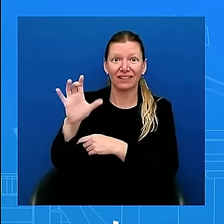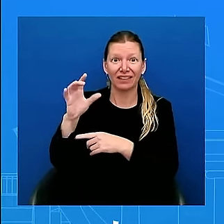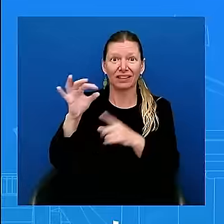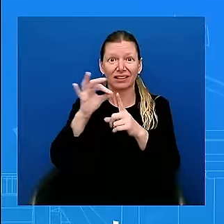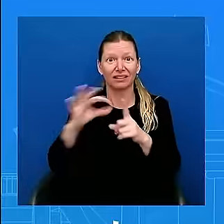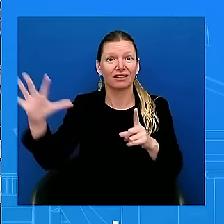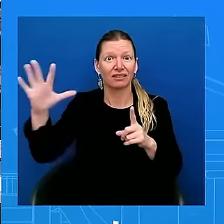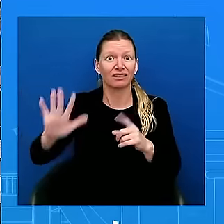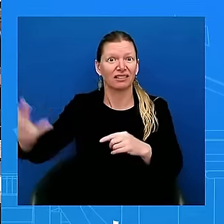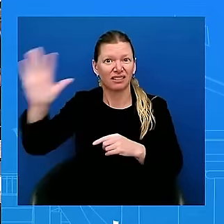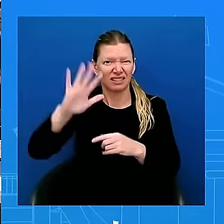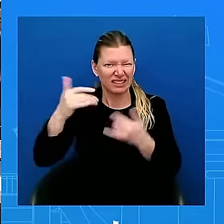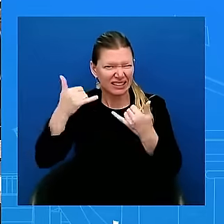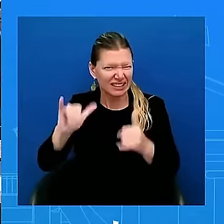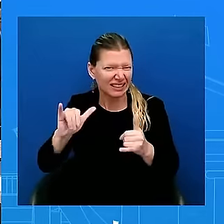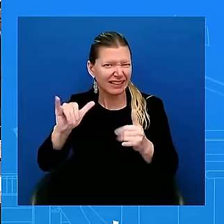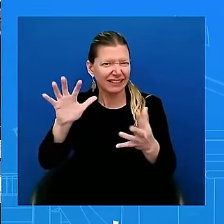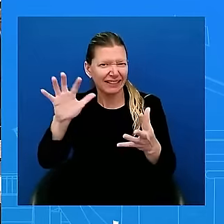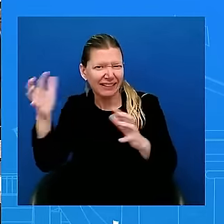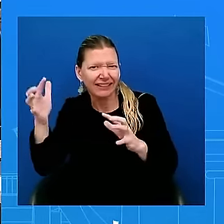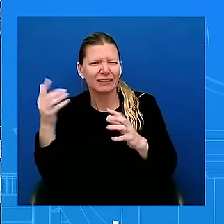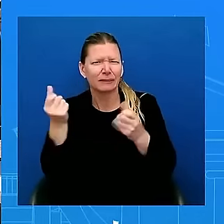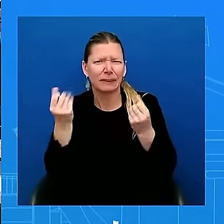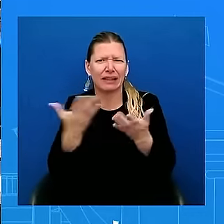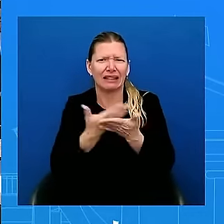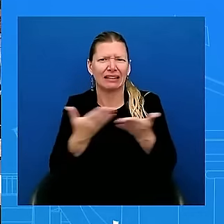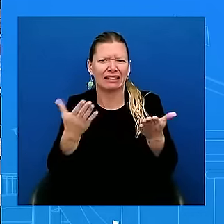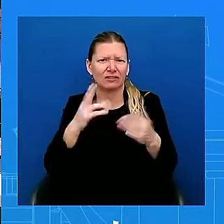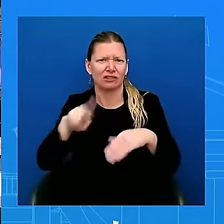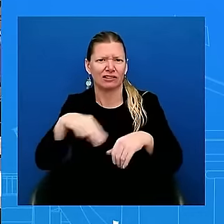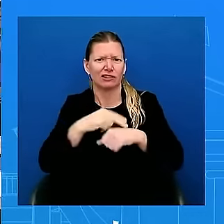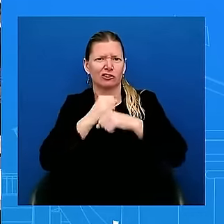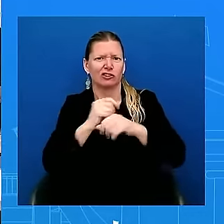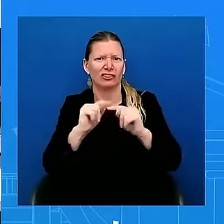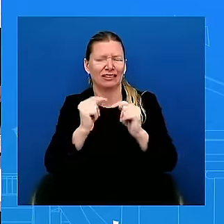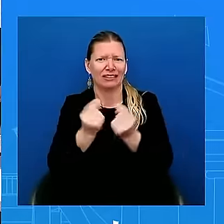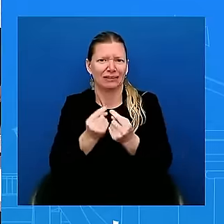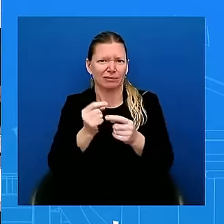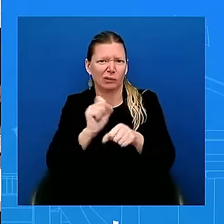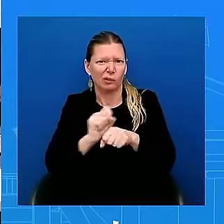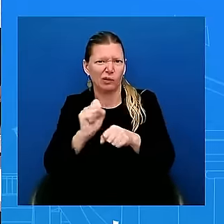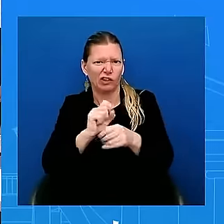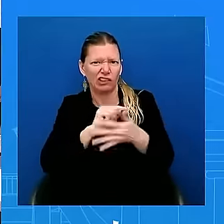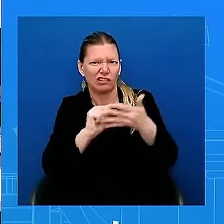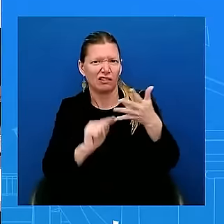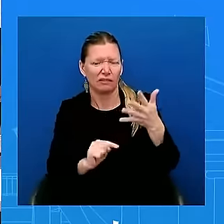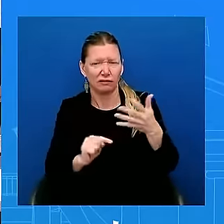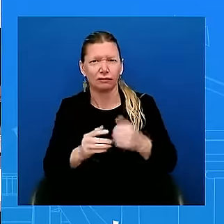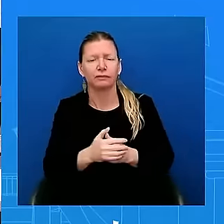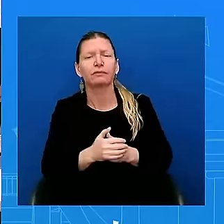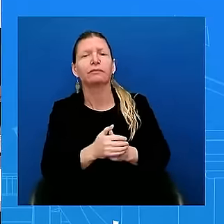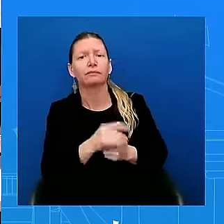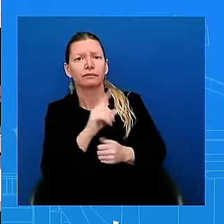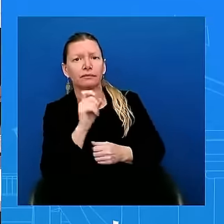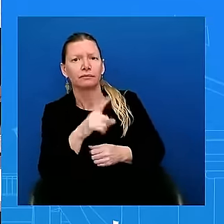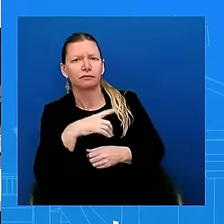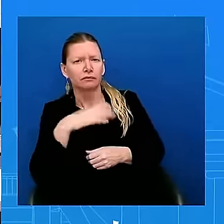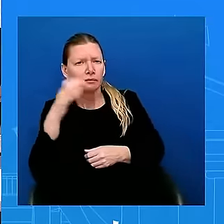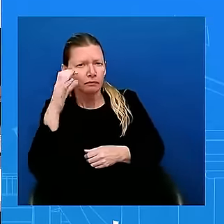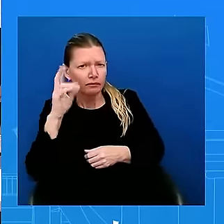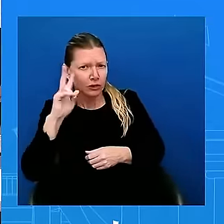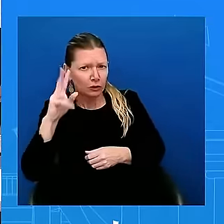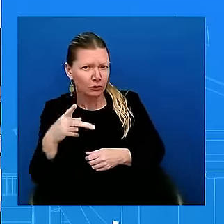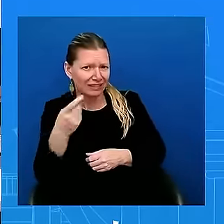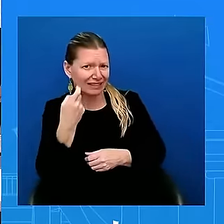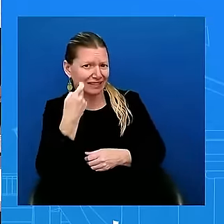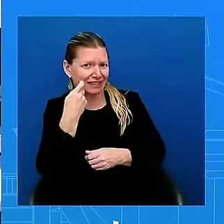with comments, strict, sorry, strong comments related to the vandalism and the protests that we saw yesterday. We haven't heard yet